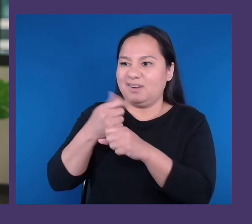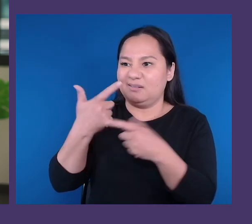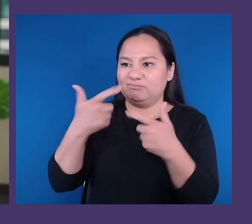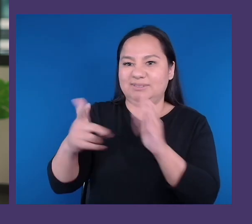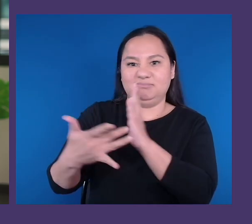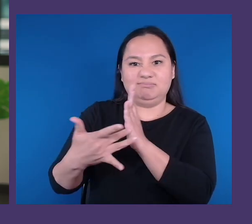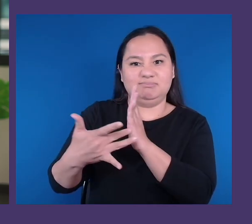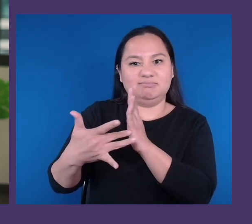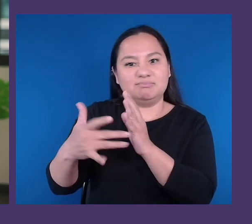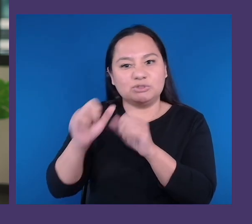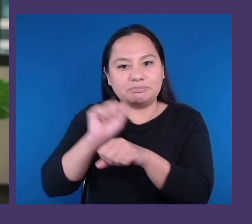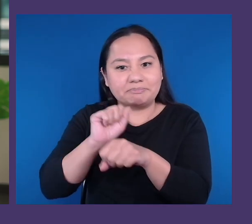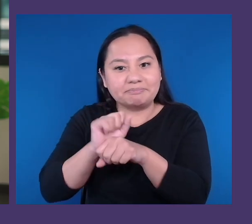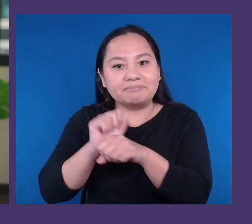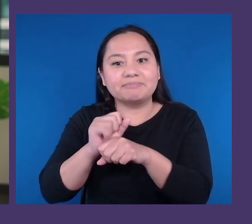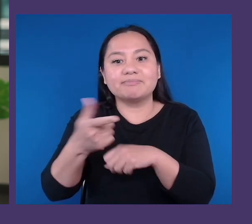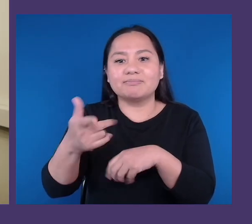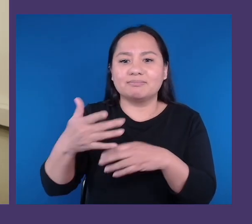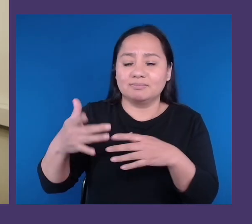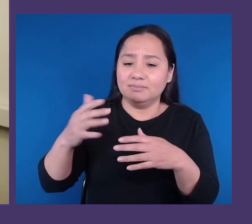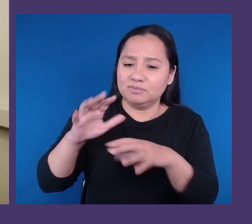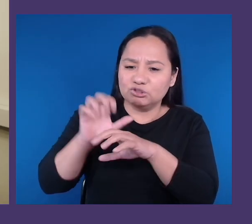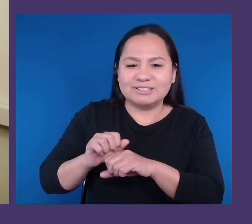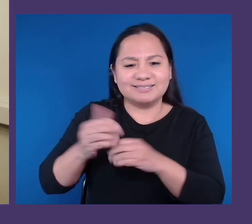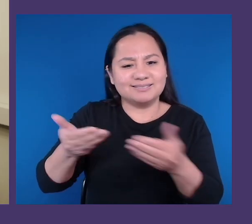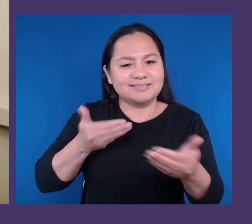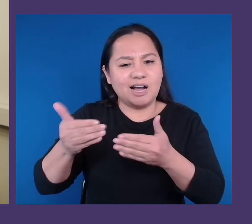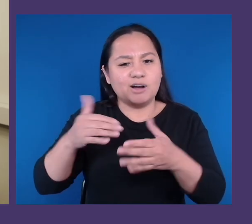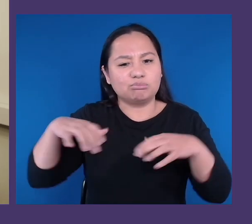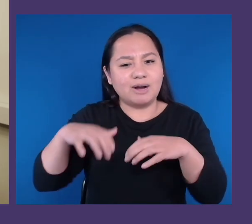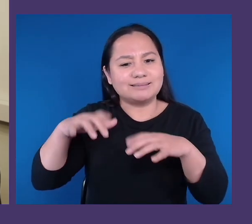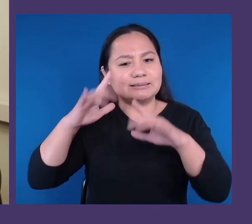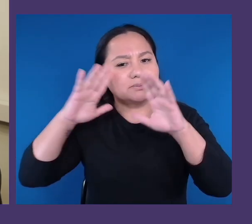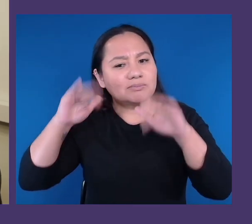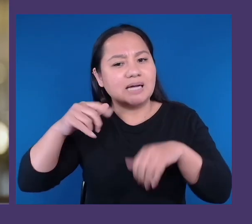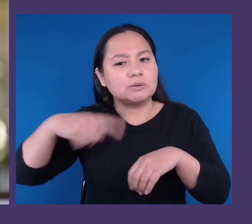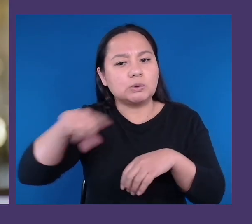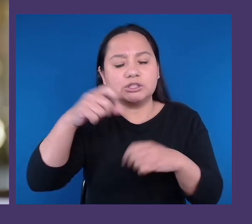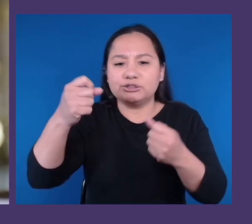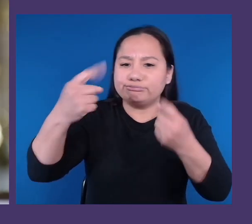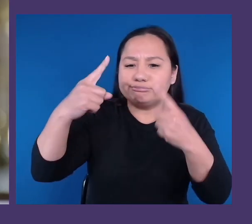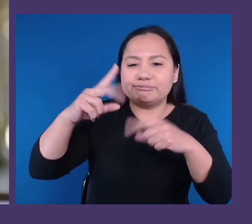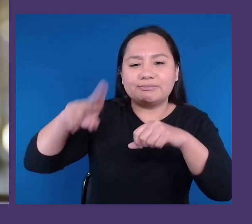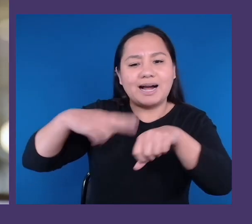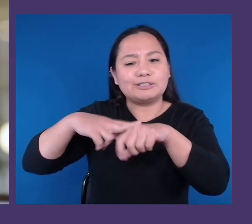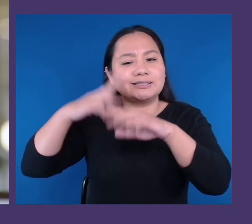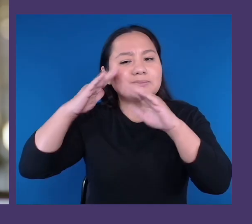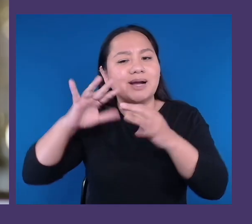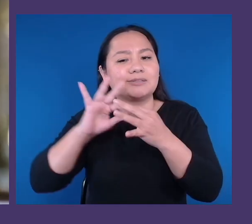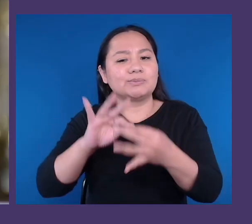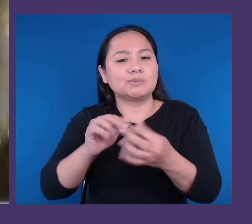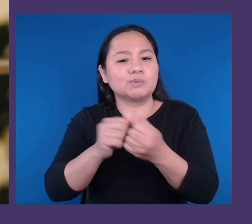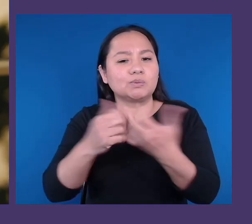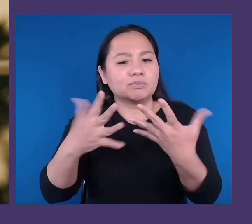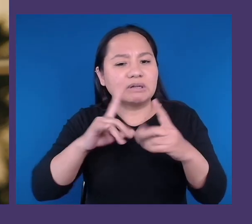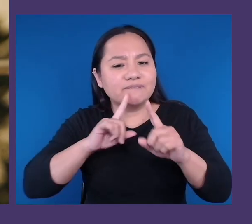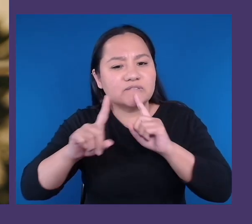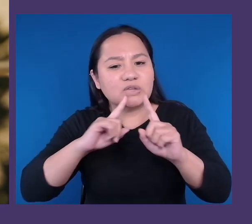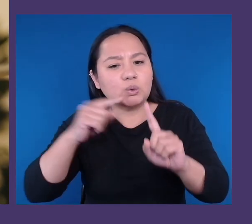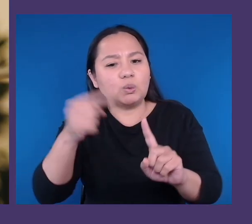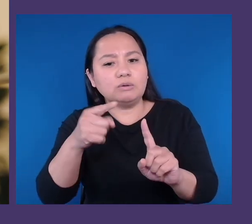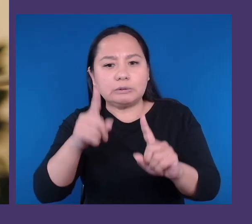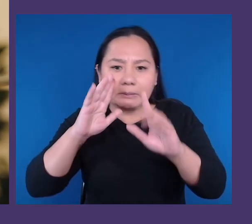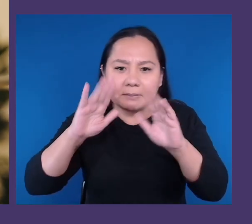expects you to understand the natural expectations of the interview itself. You're expected to communicate in a certain way,